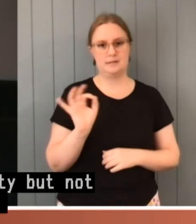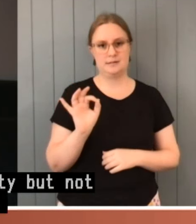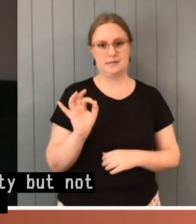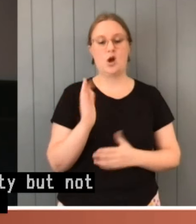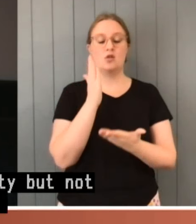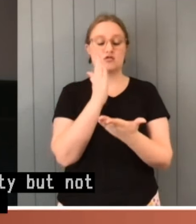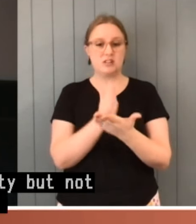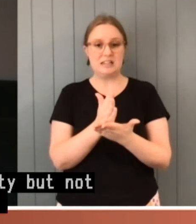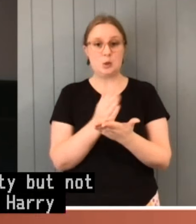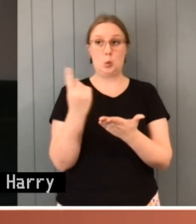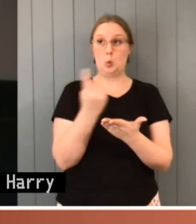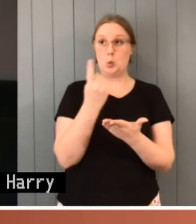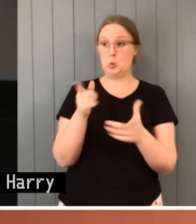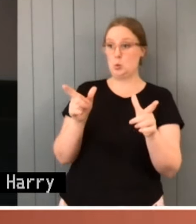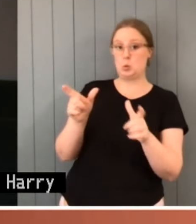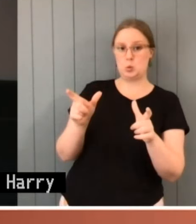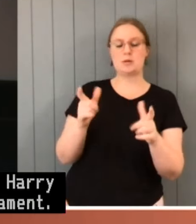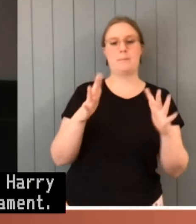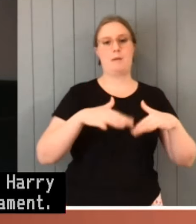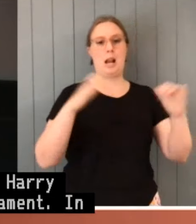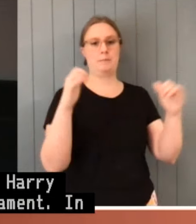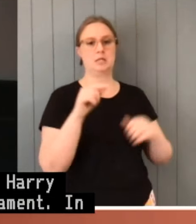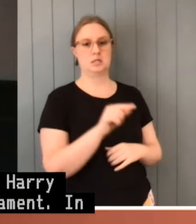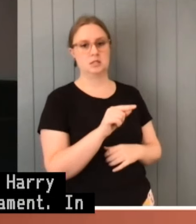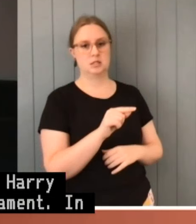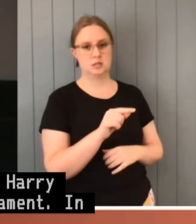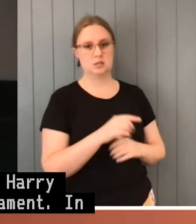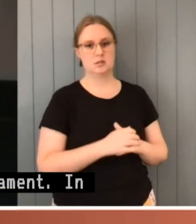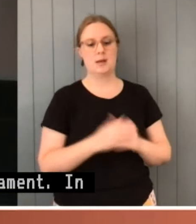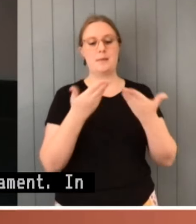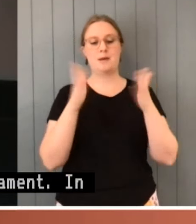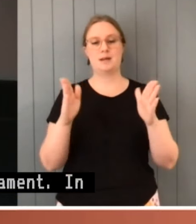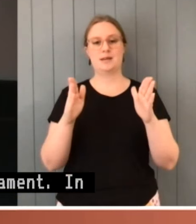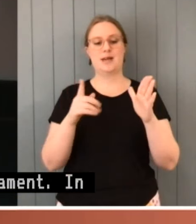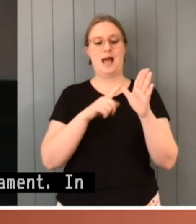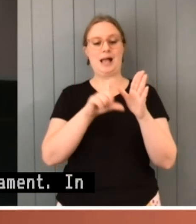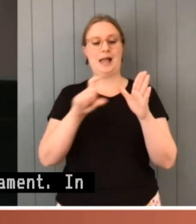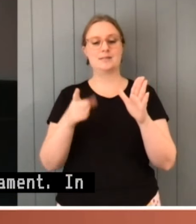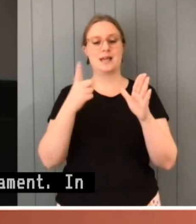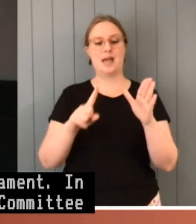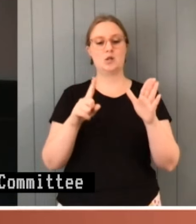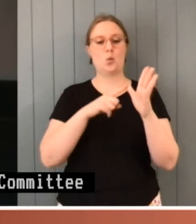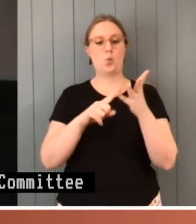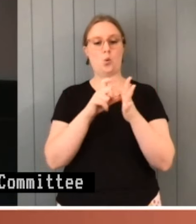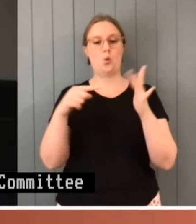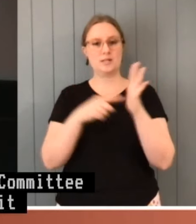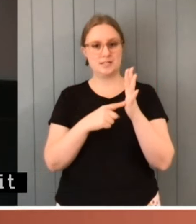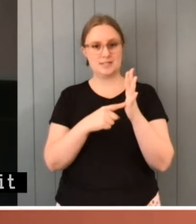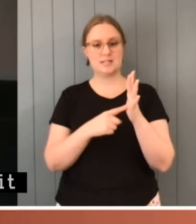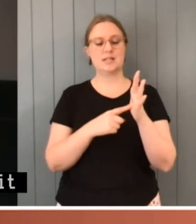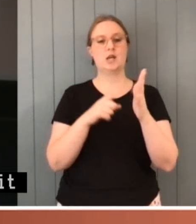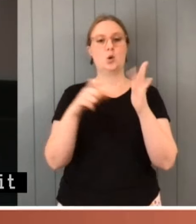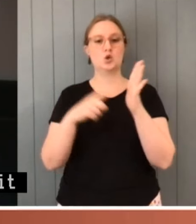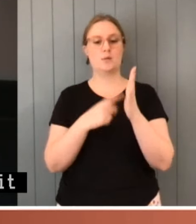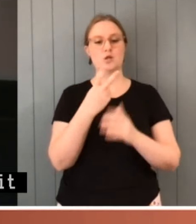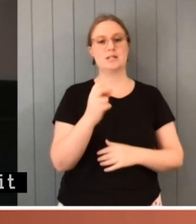In a submission to the Joint Committee of Public Accounts and Audit, inquiring at the Commonwealth Grants Administration in October 2022, Anne Toomey, who